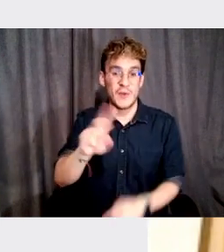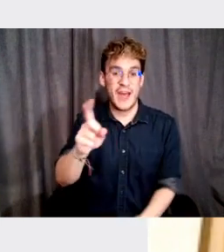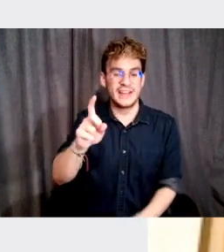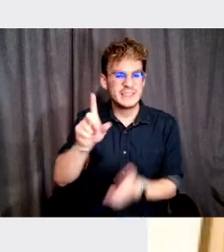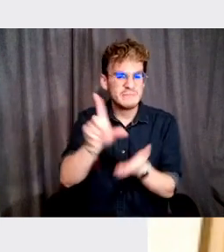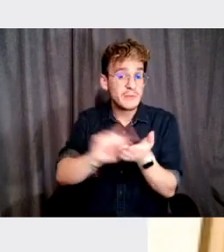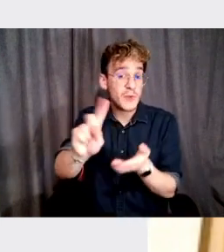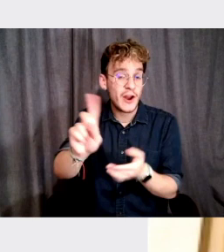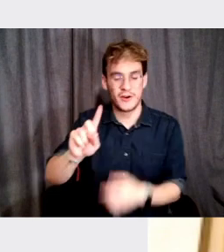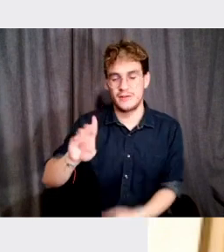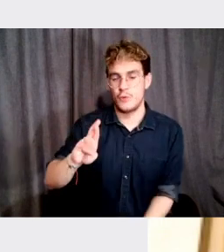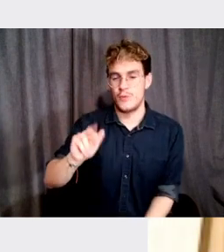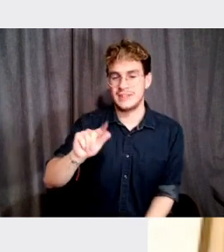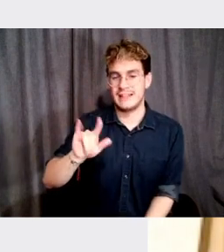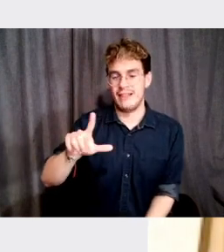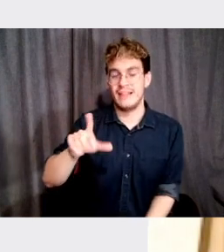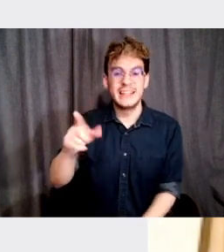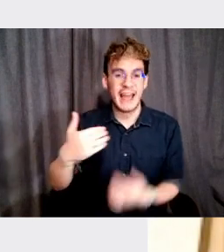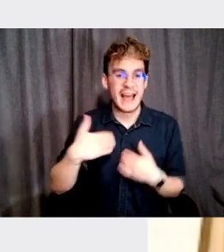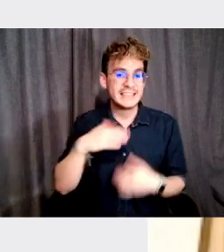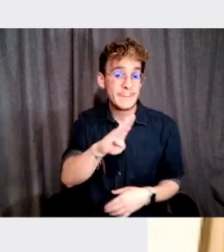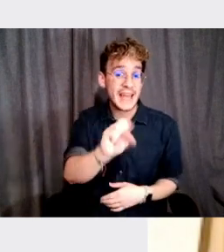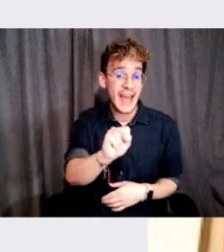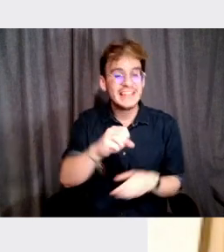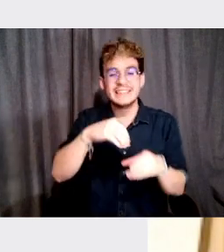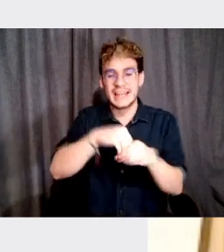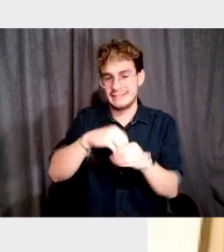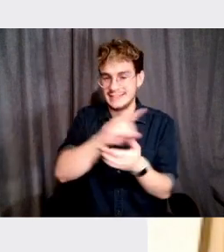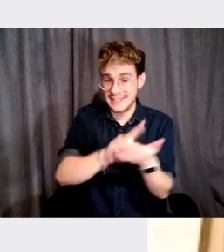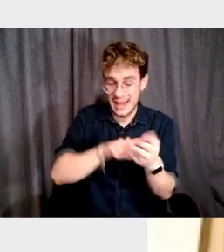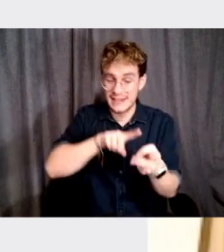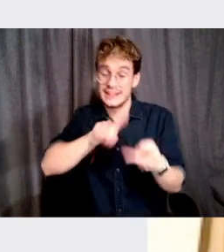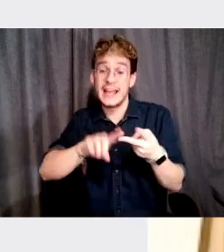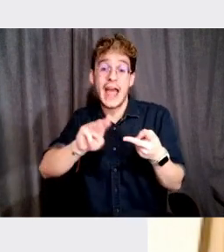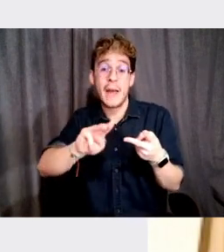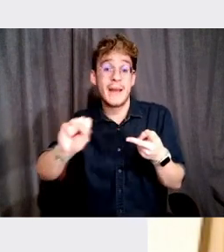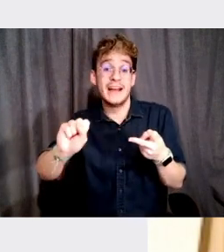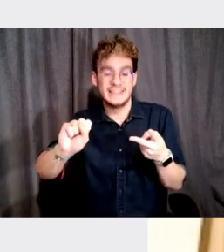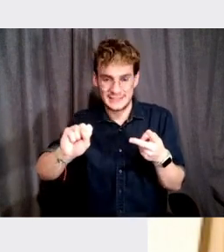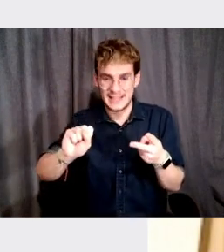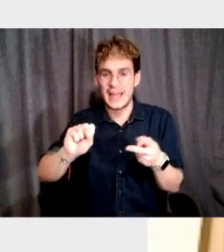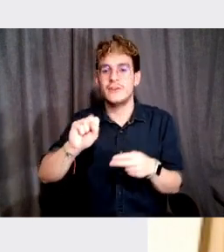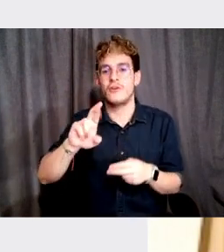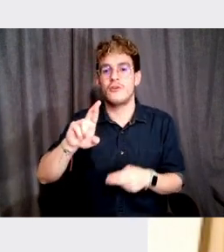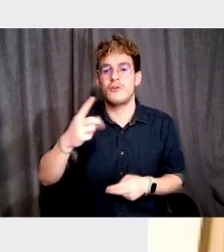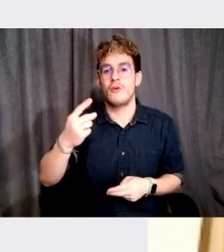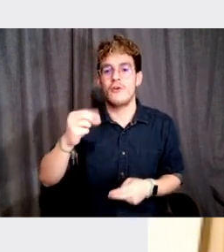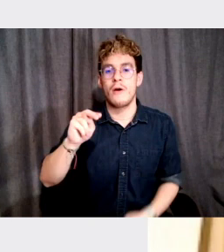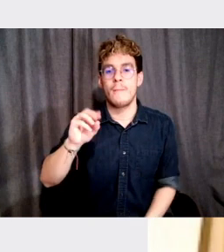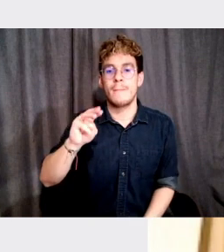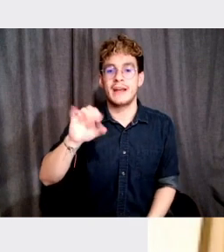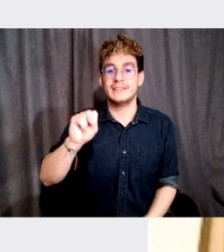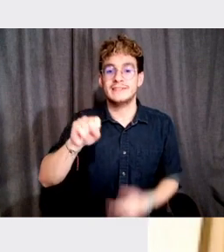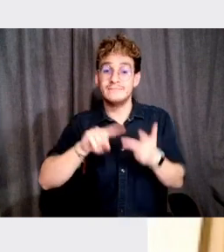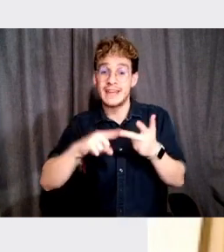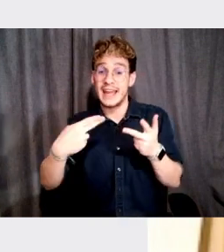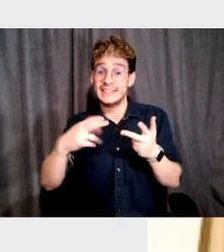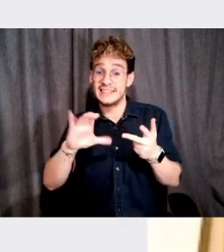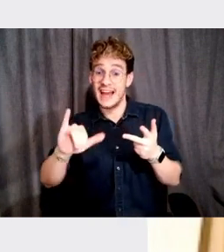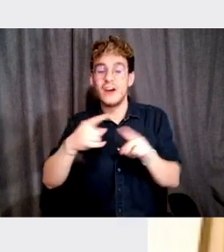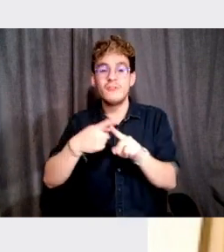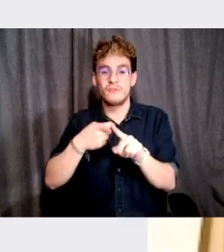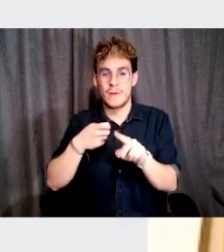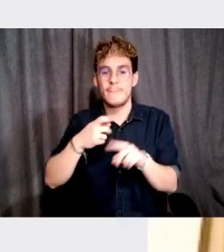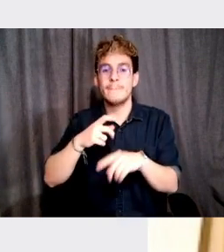Felipe holds a BS in Design and a MS in Ergonomics and HCI from Puerto